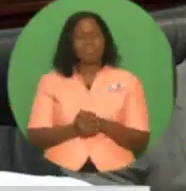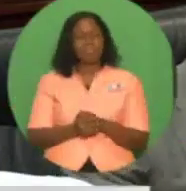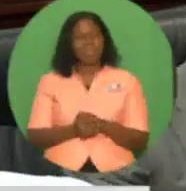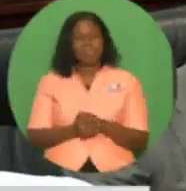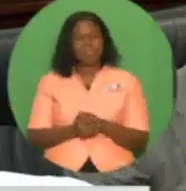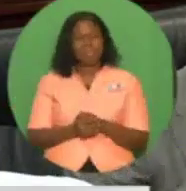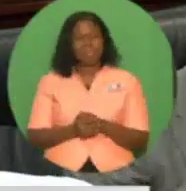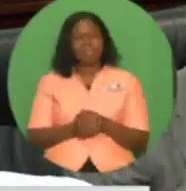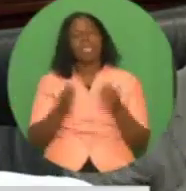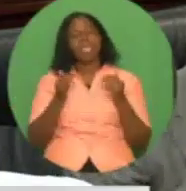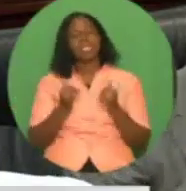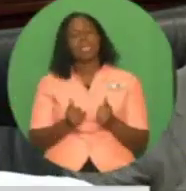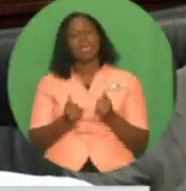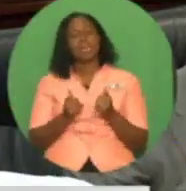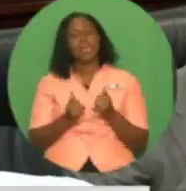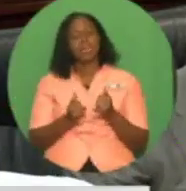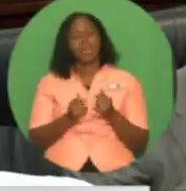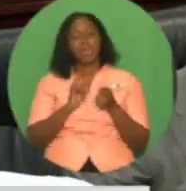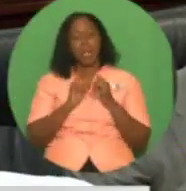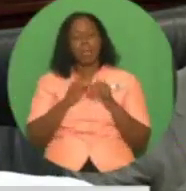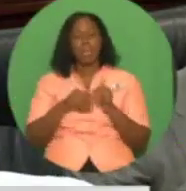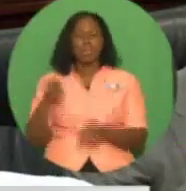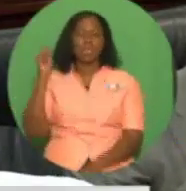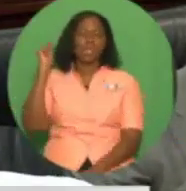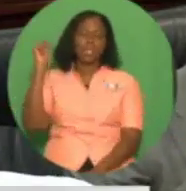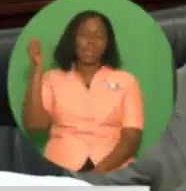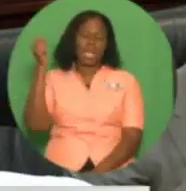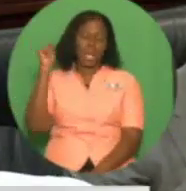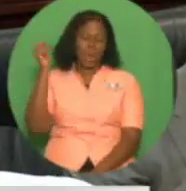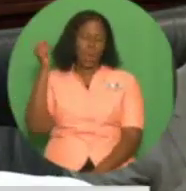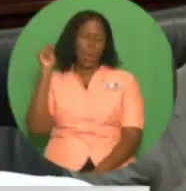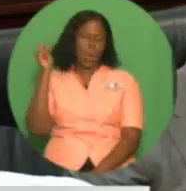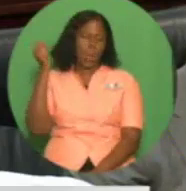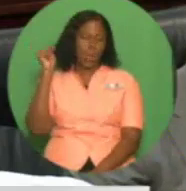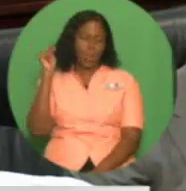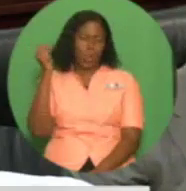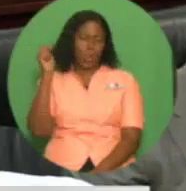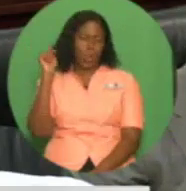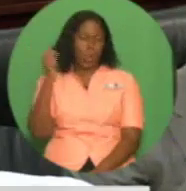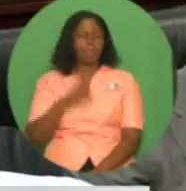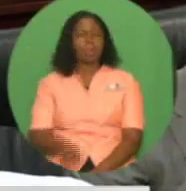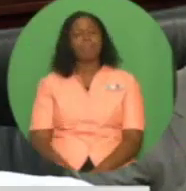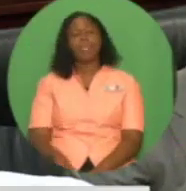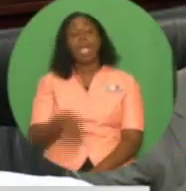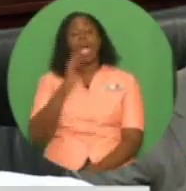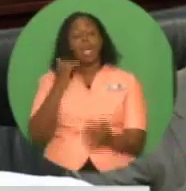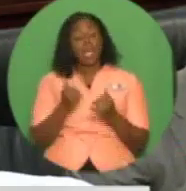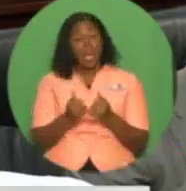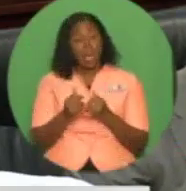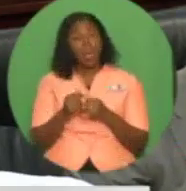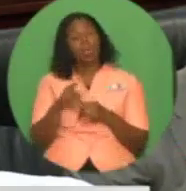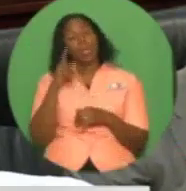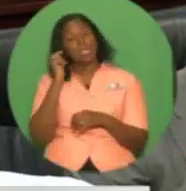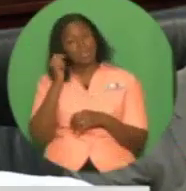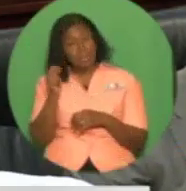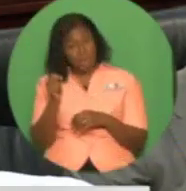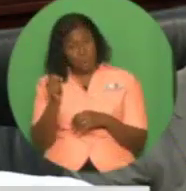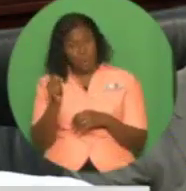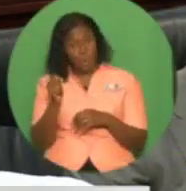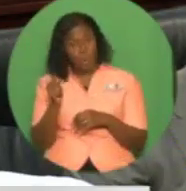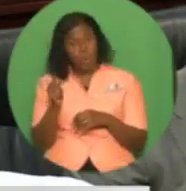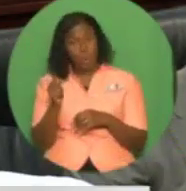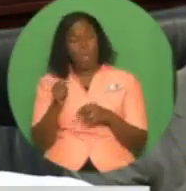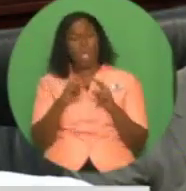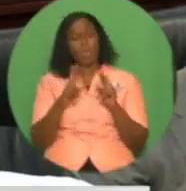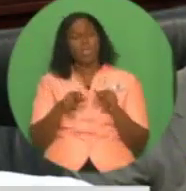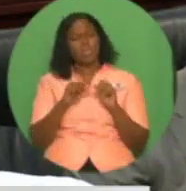I now turn my attention to Tobago. The budgetary proposals of the Tobago House of Assembly for 2019 were submitted